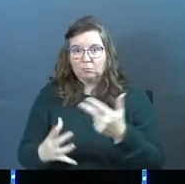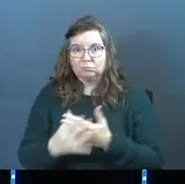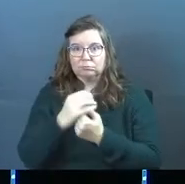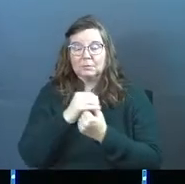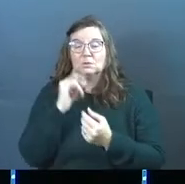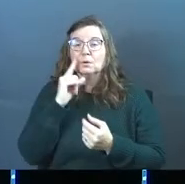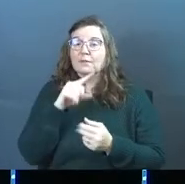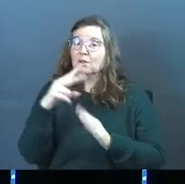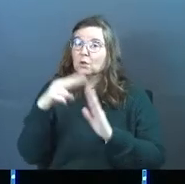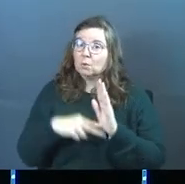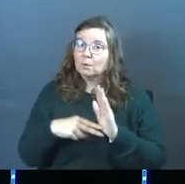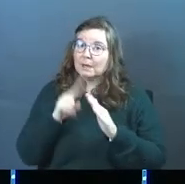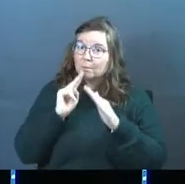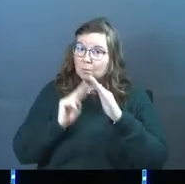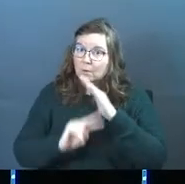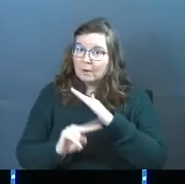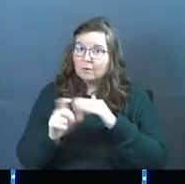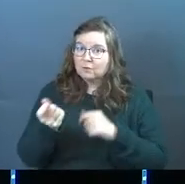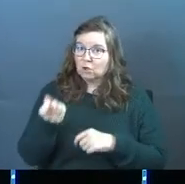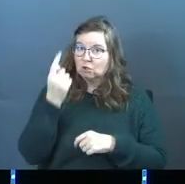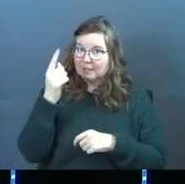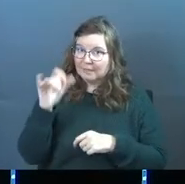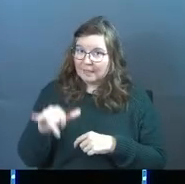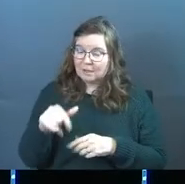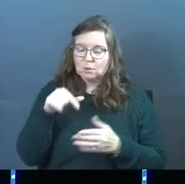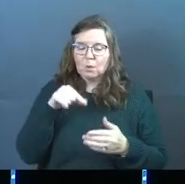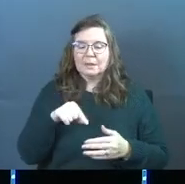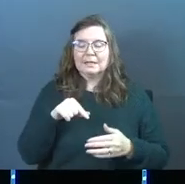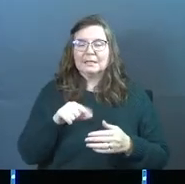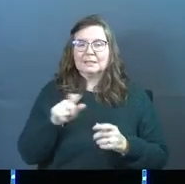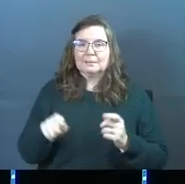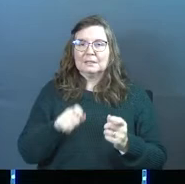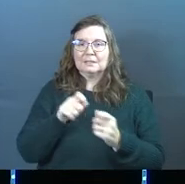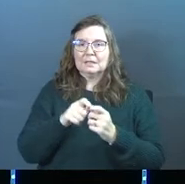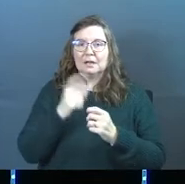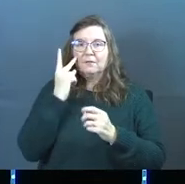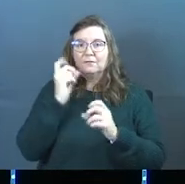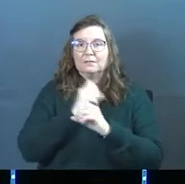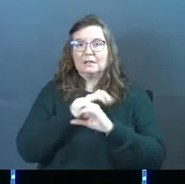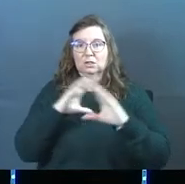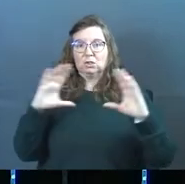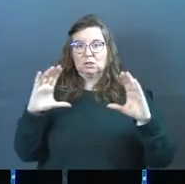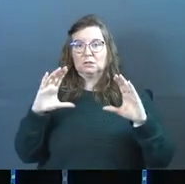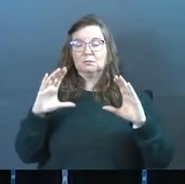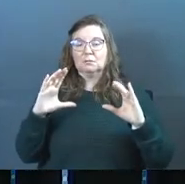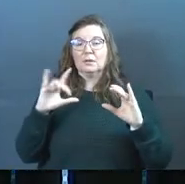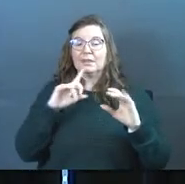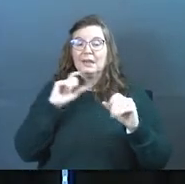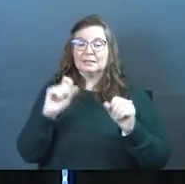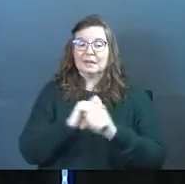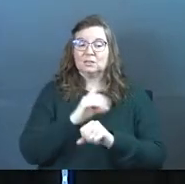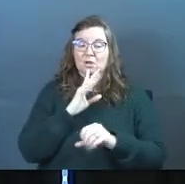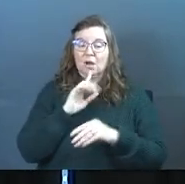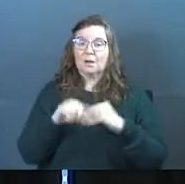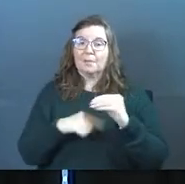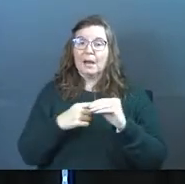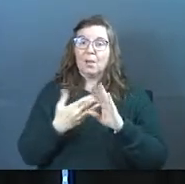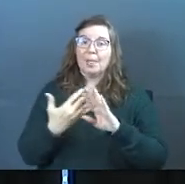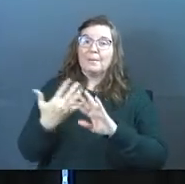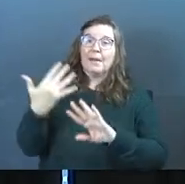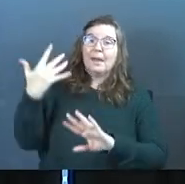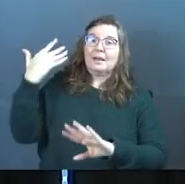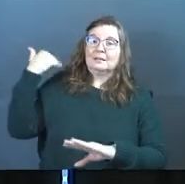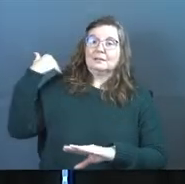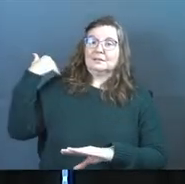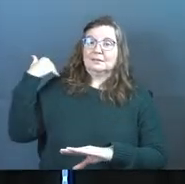So if you're going to read prophecy, you got to understand that. So this is a particular vision in the book of Revelation that's actually talking about the